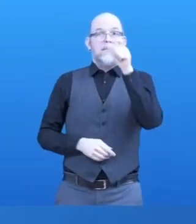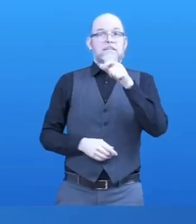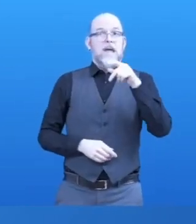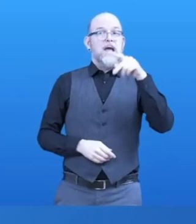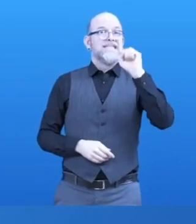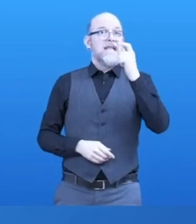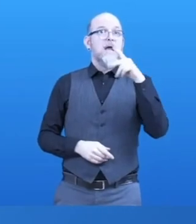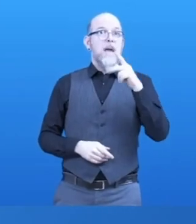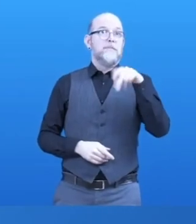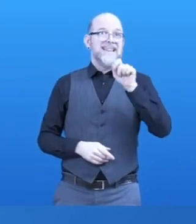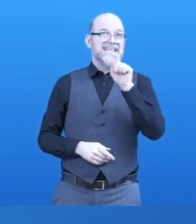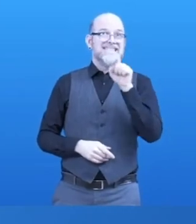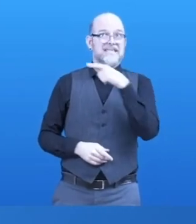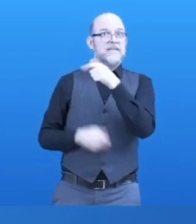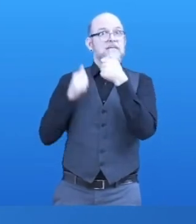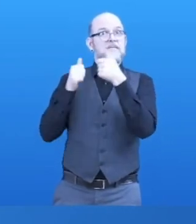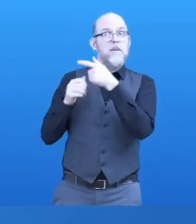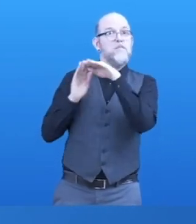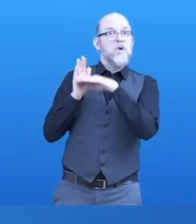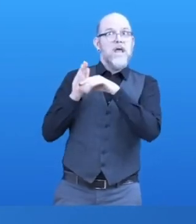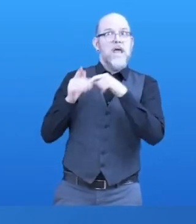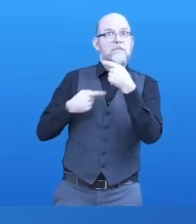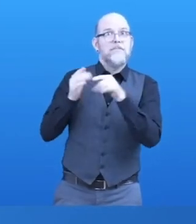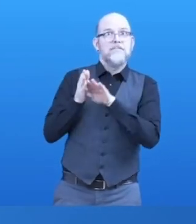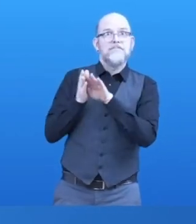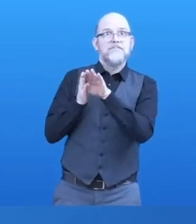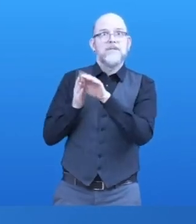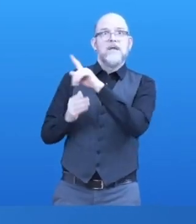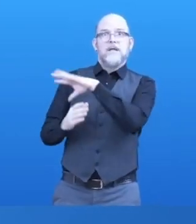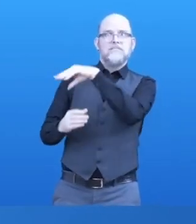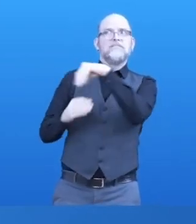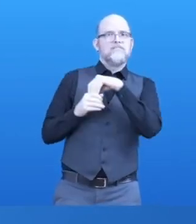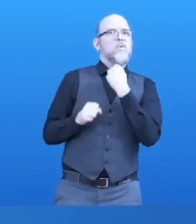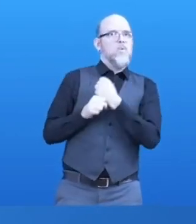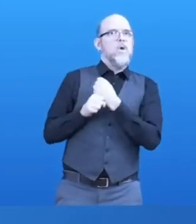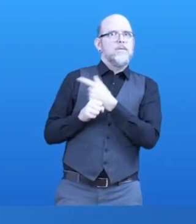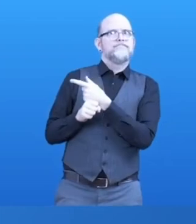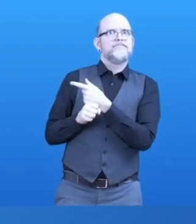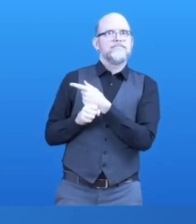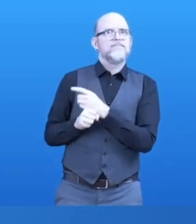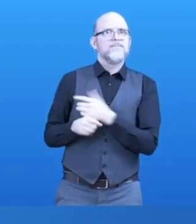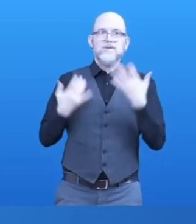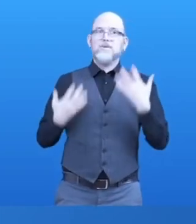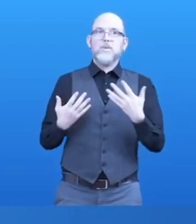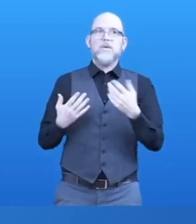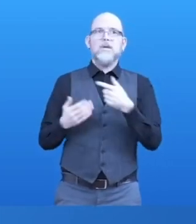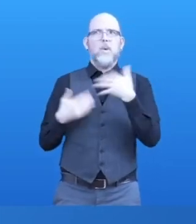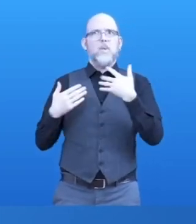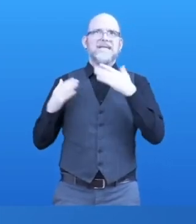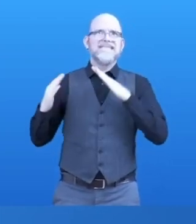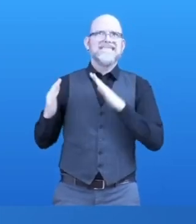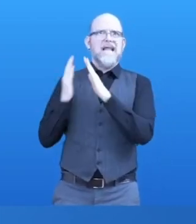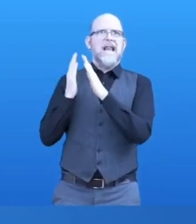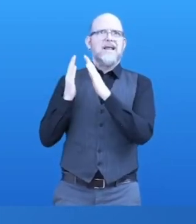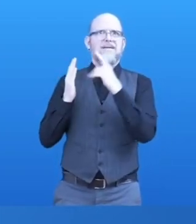currently addressing the following challenges. The solution should be cheap because there is a little pay for